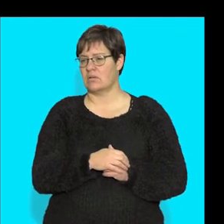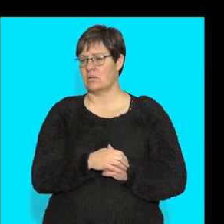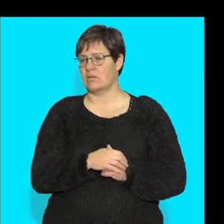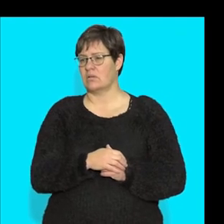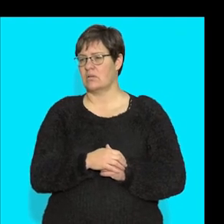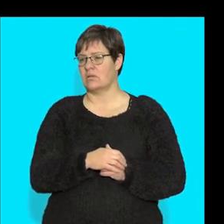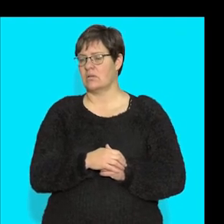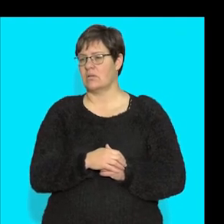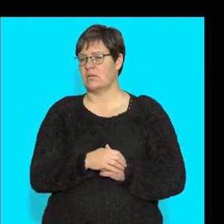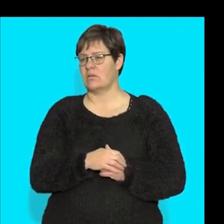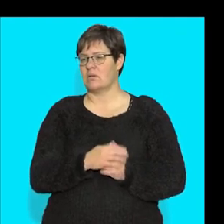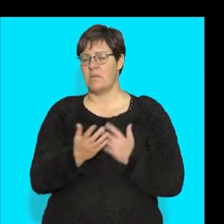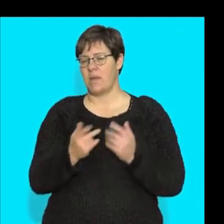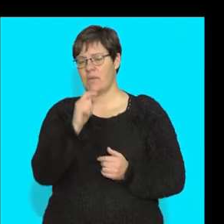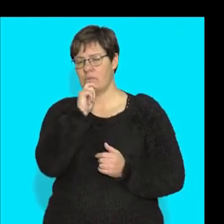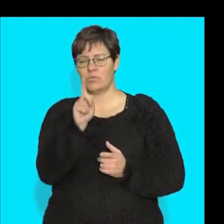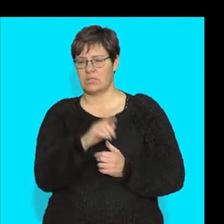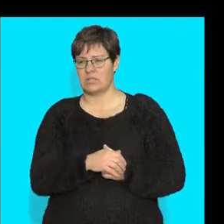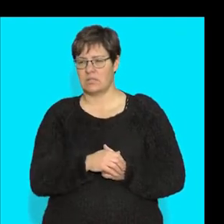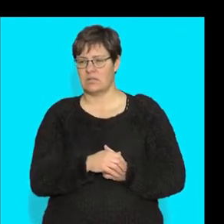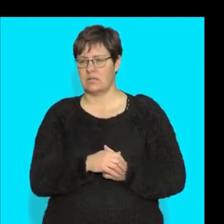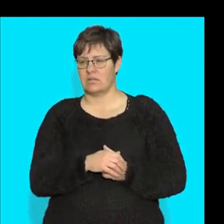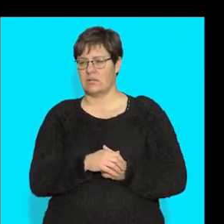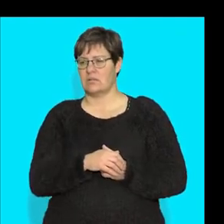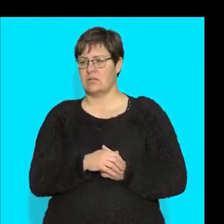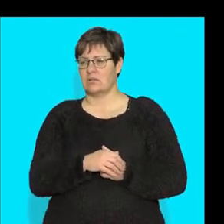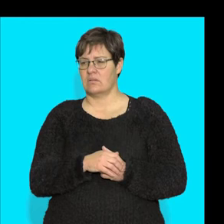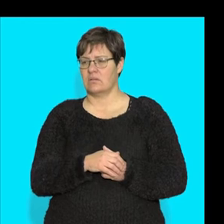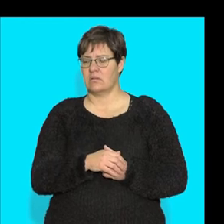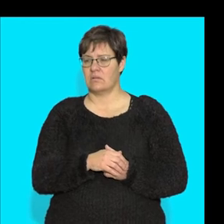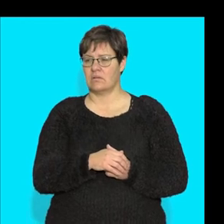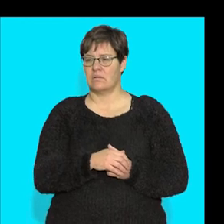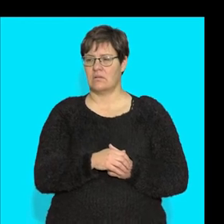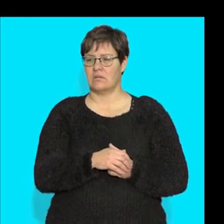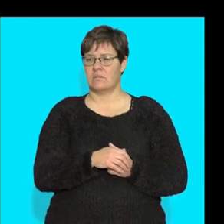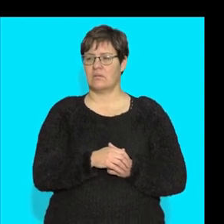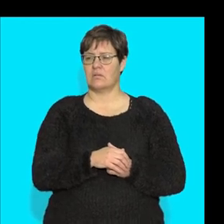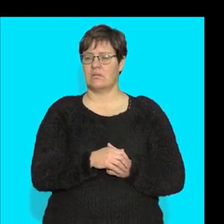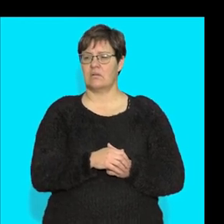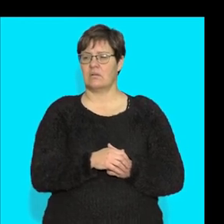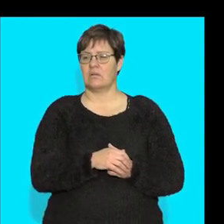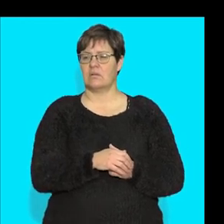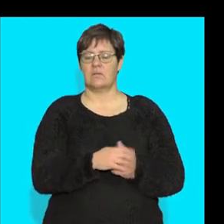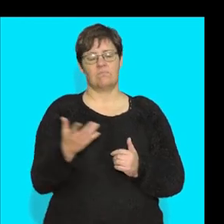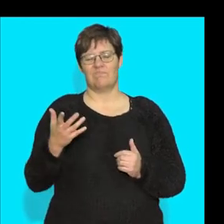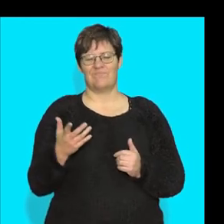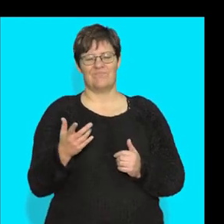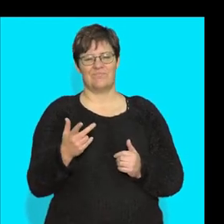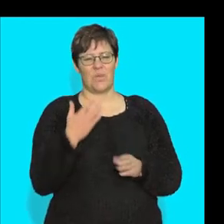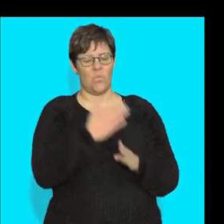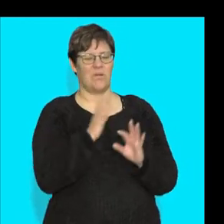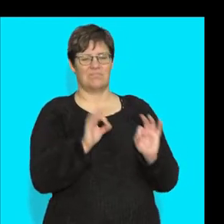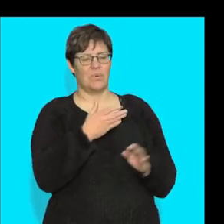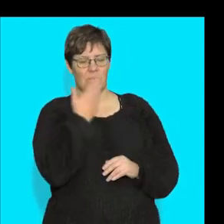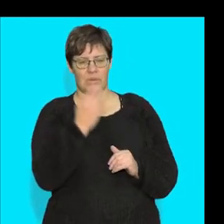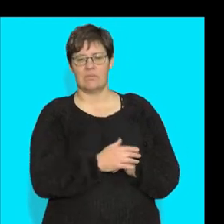see if we can do here. What happens if I go up and I get there stuck and I say, okay, that's not going to